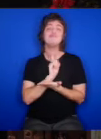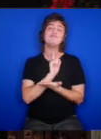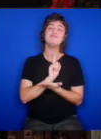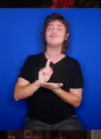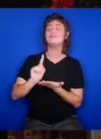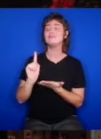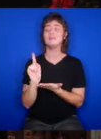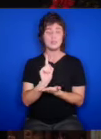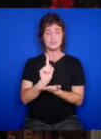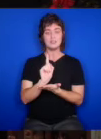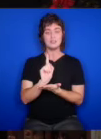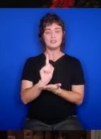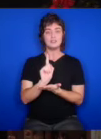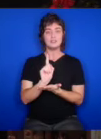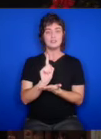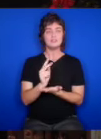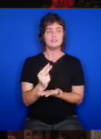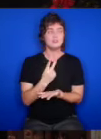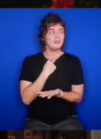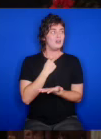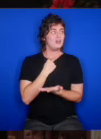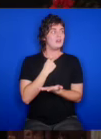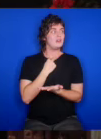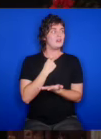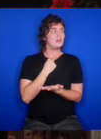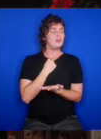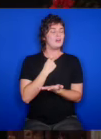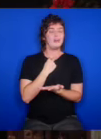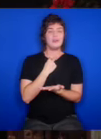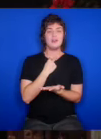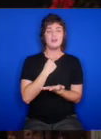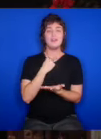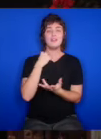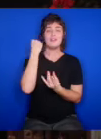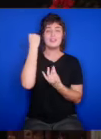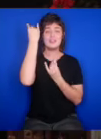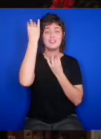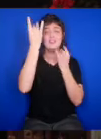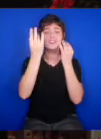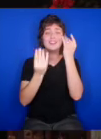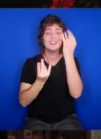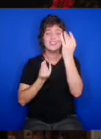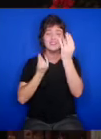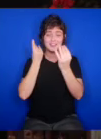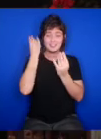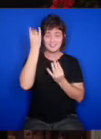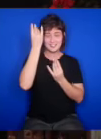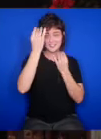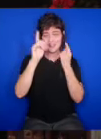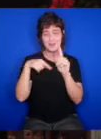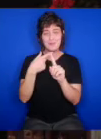Sometimes I stand in the middle of the floor. Not